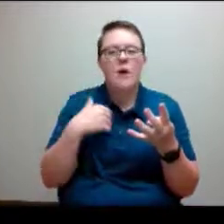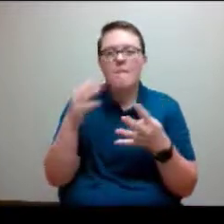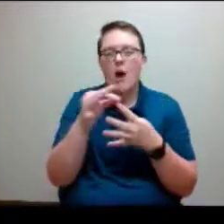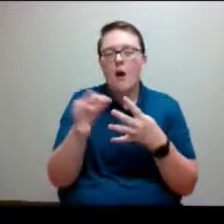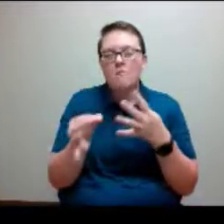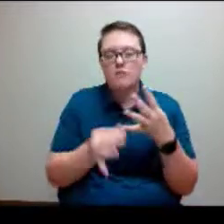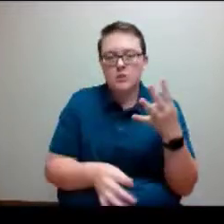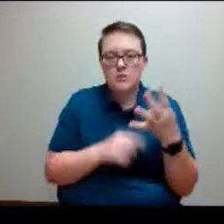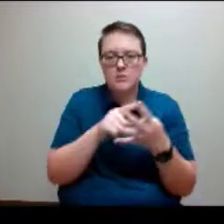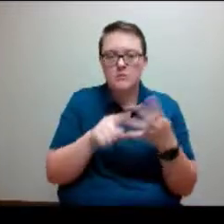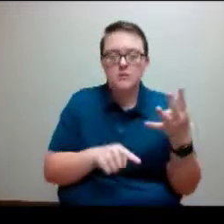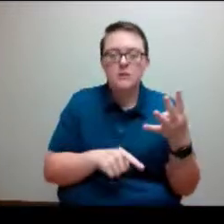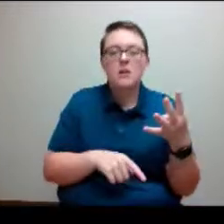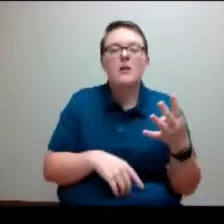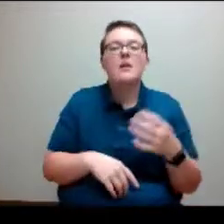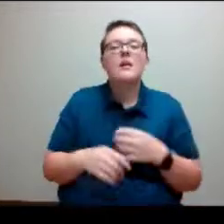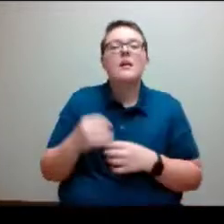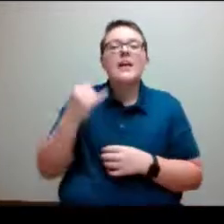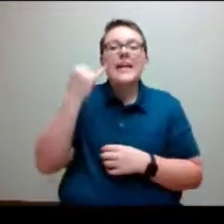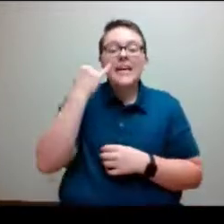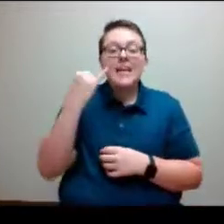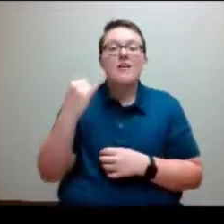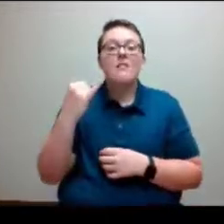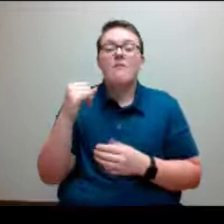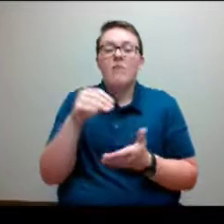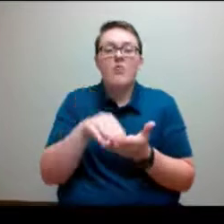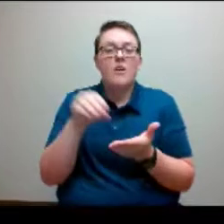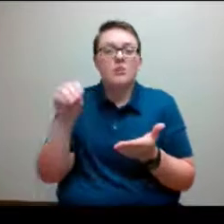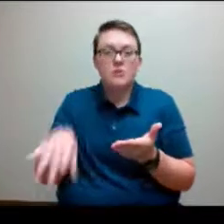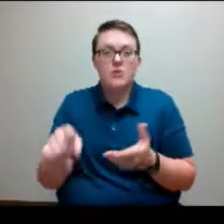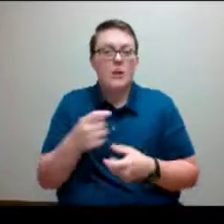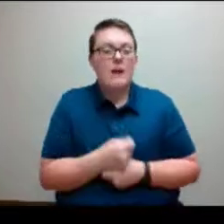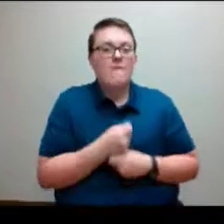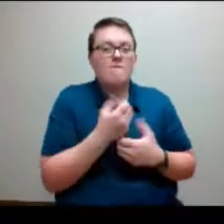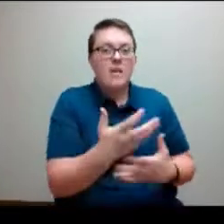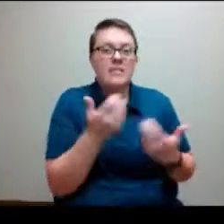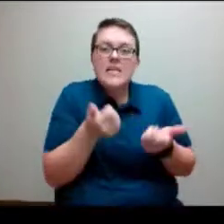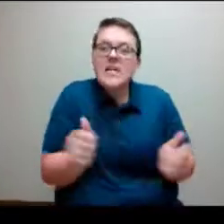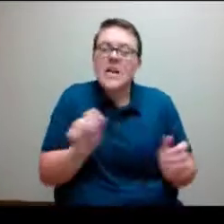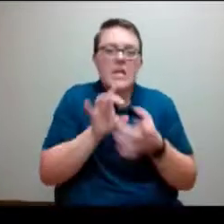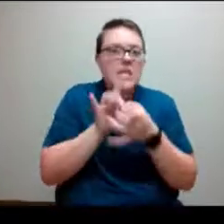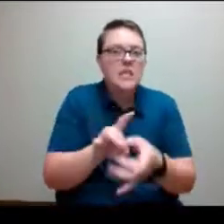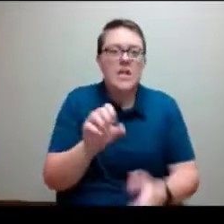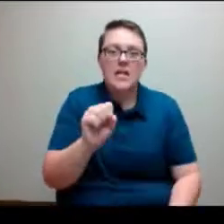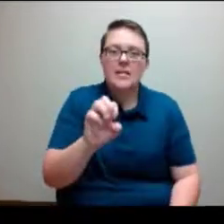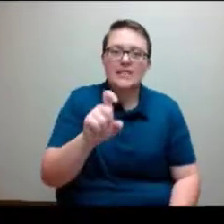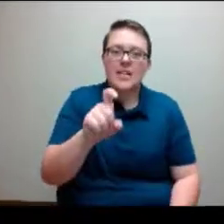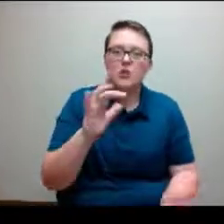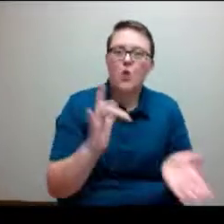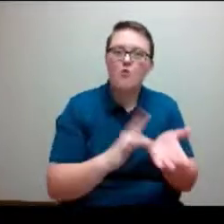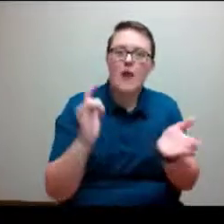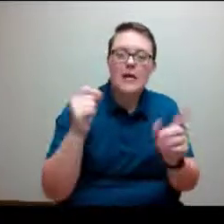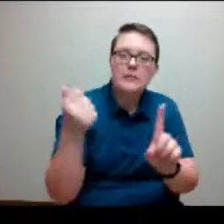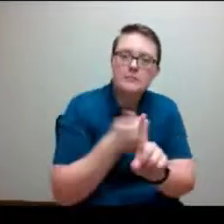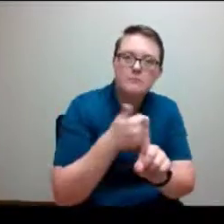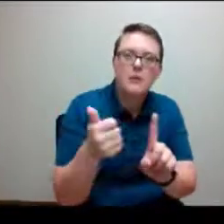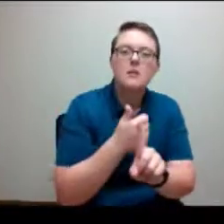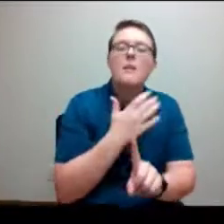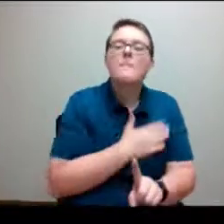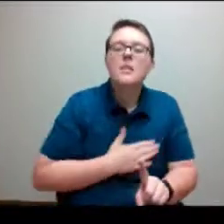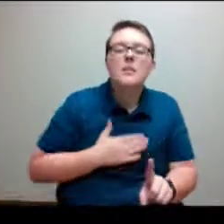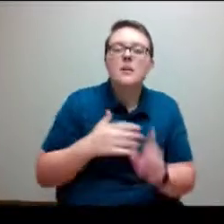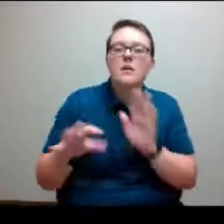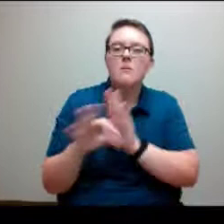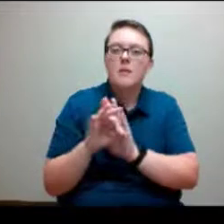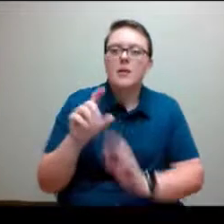please make sure that you're always selecting Title IX there because when you do that, it also sends a copy of the report not only